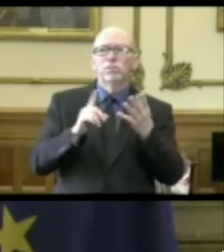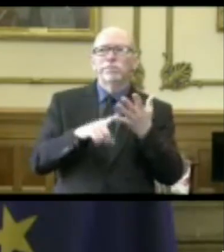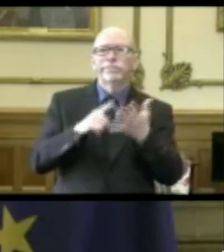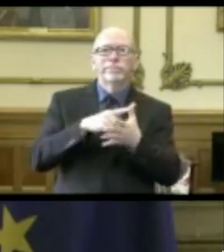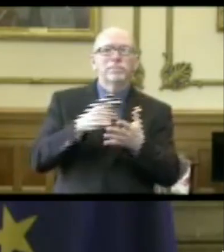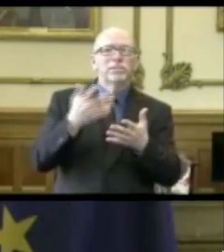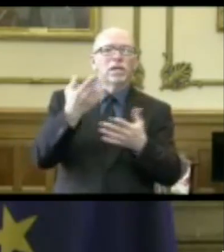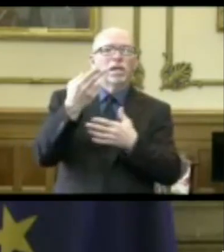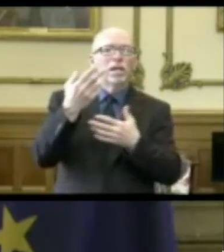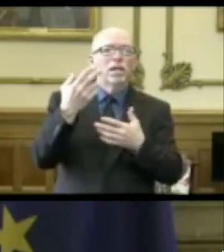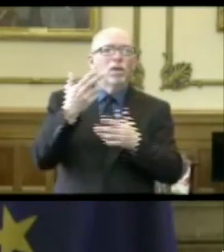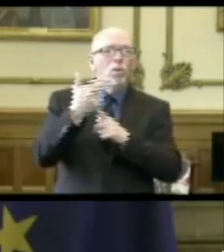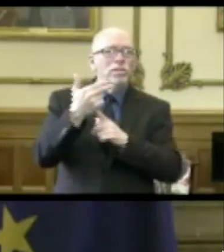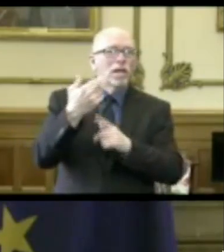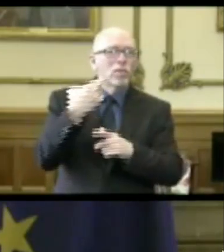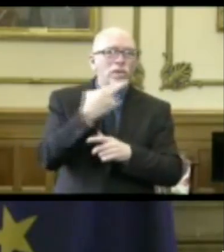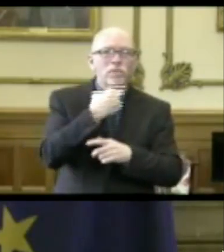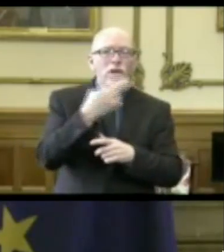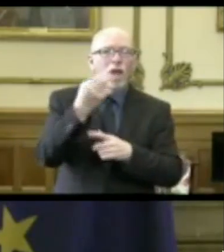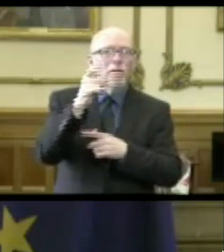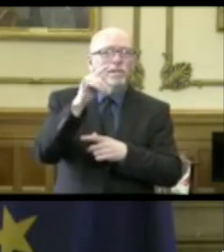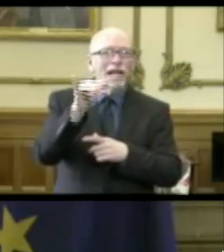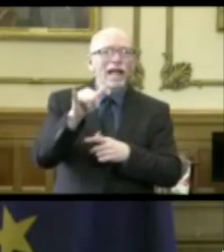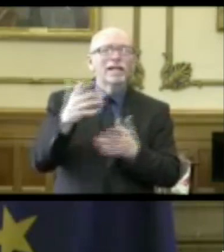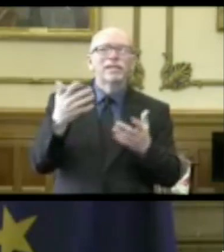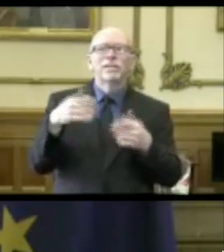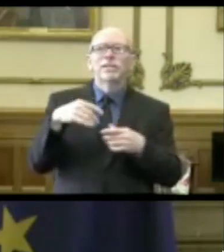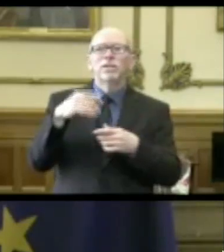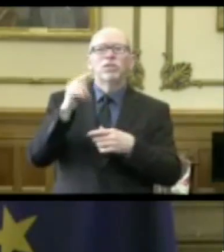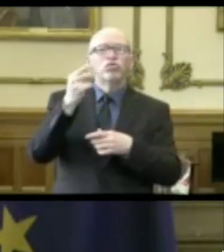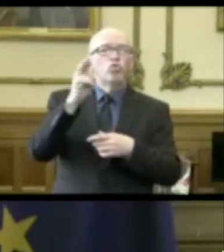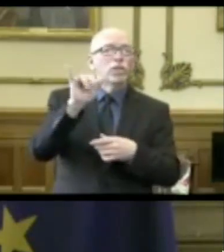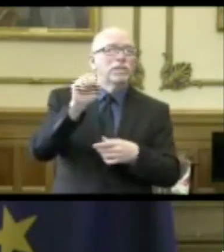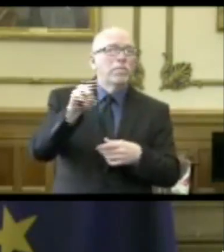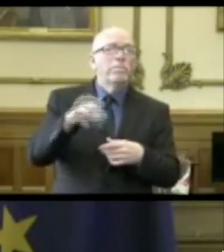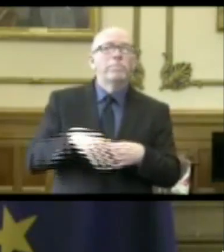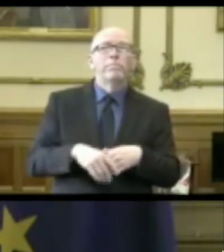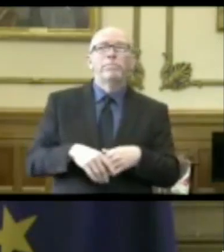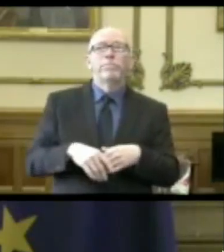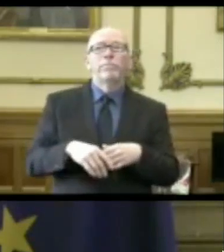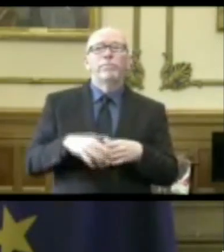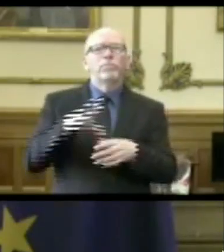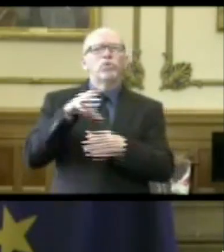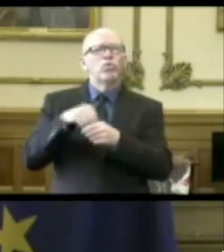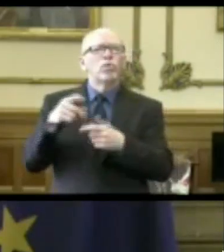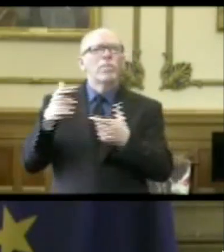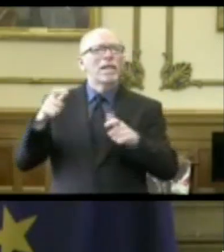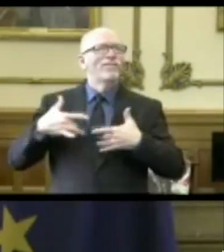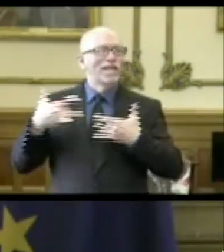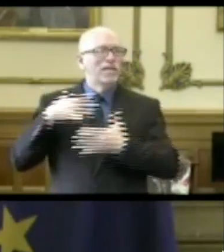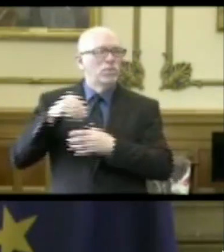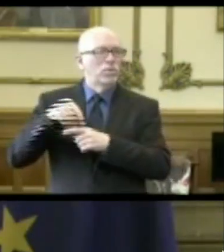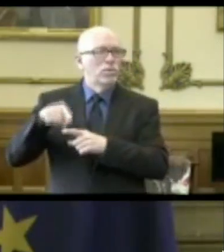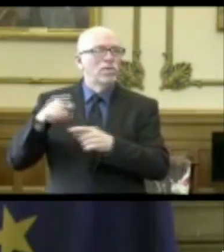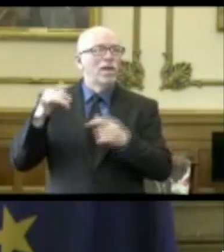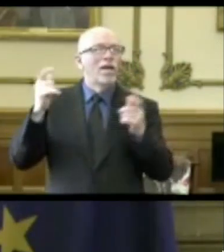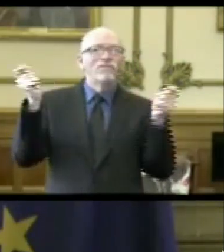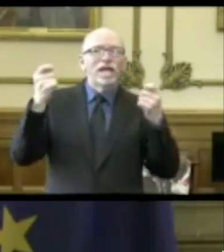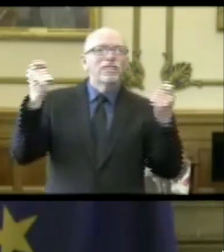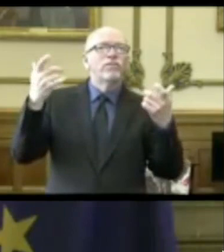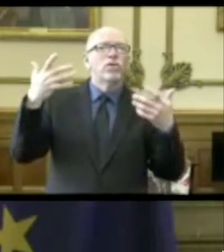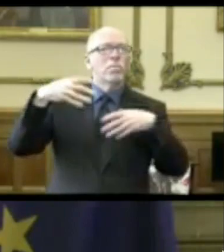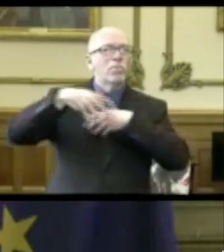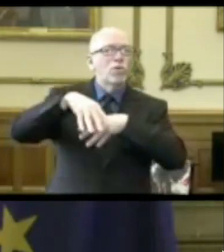hospitality industry, hotels, restaurants, tourism, which includes big events, obviously festivals and